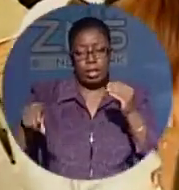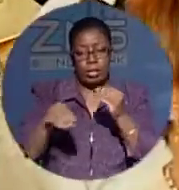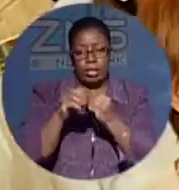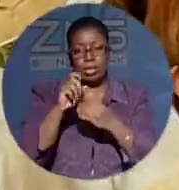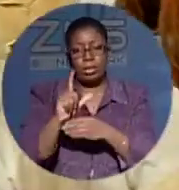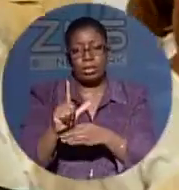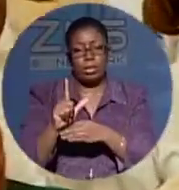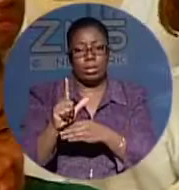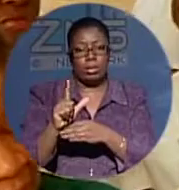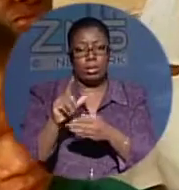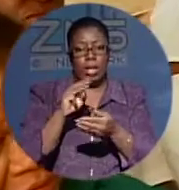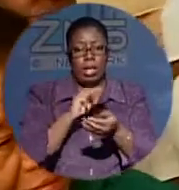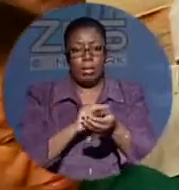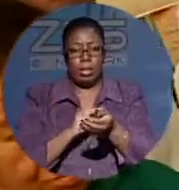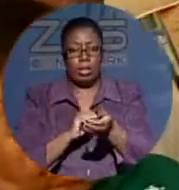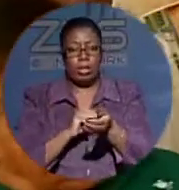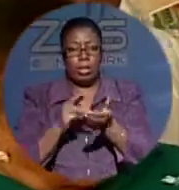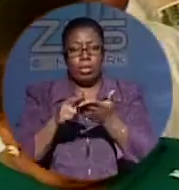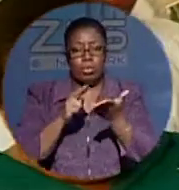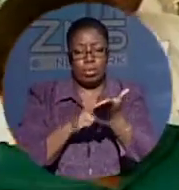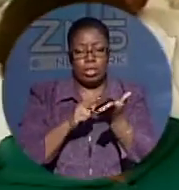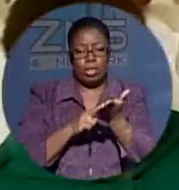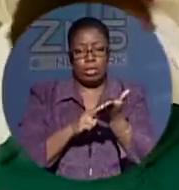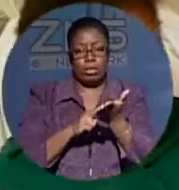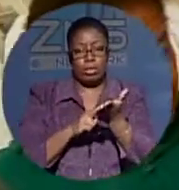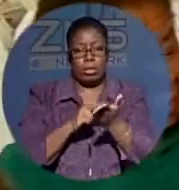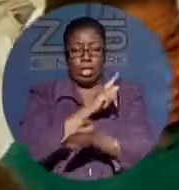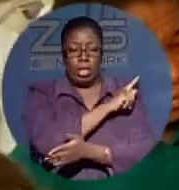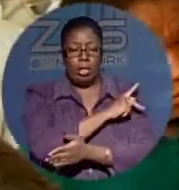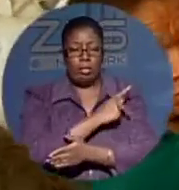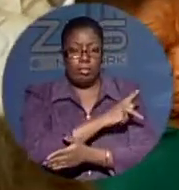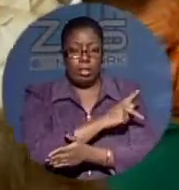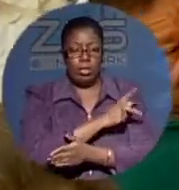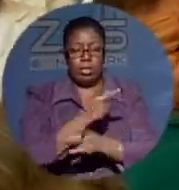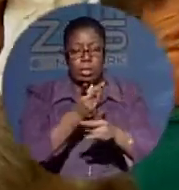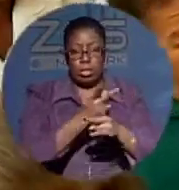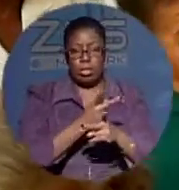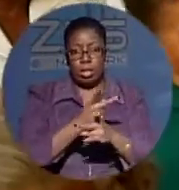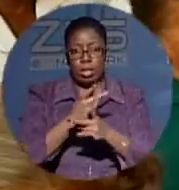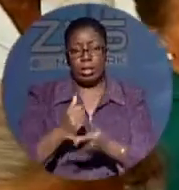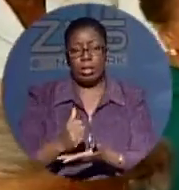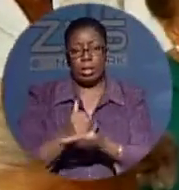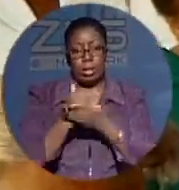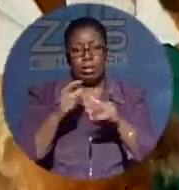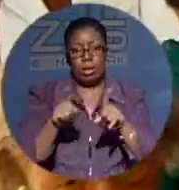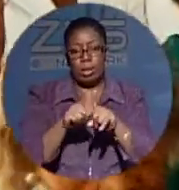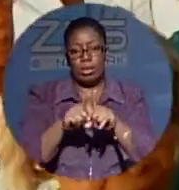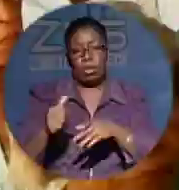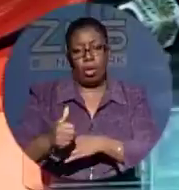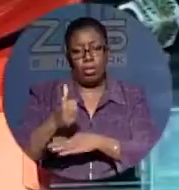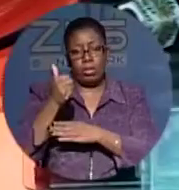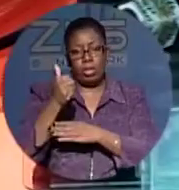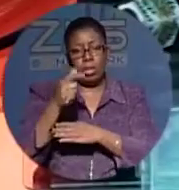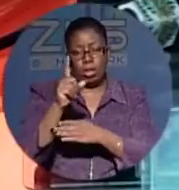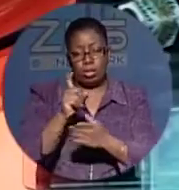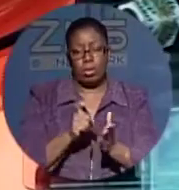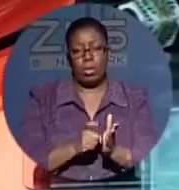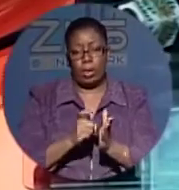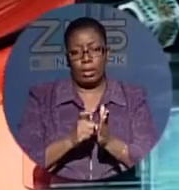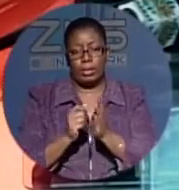medical records, patient care aides, maintenance technicians, and other cert offices are being required.